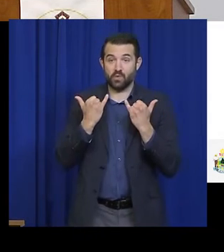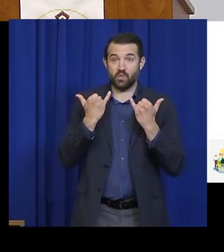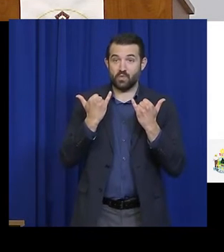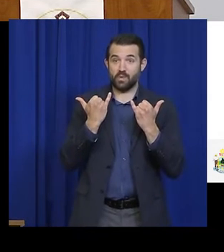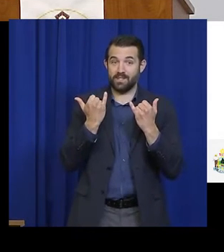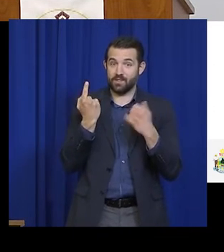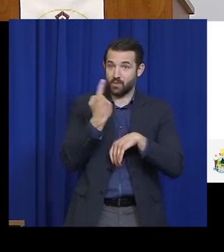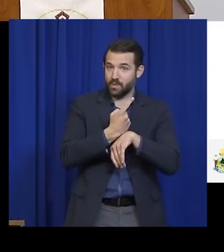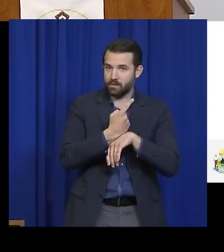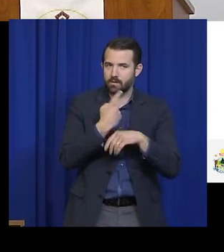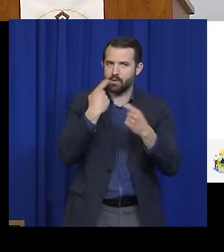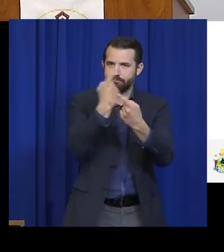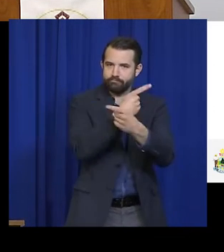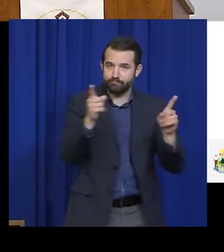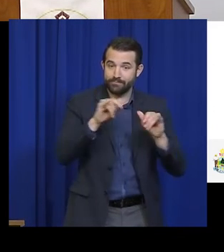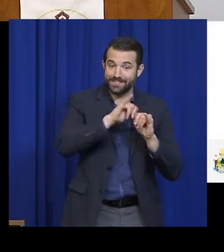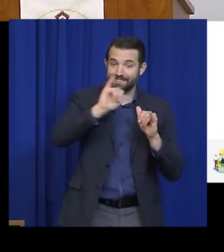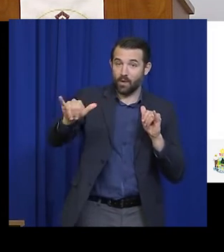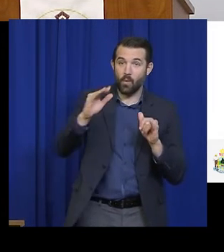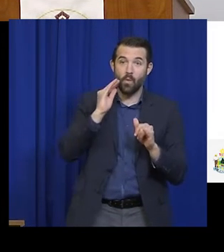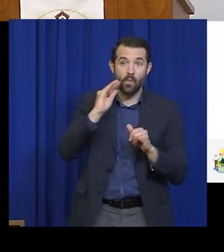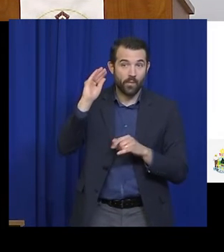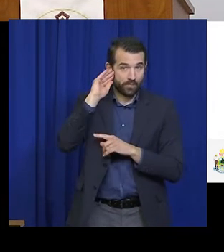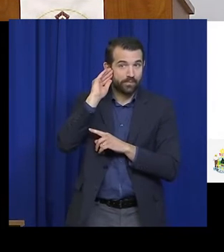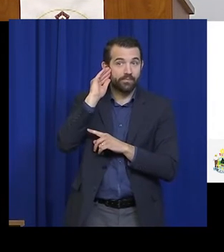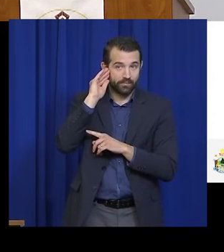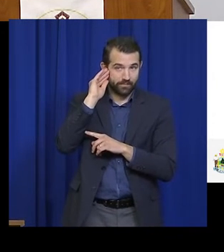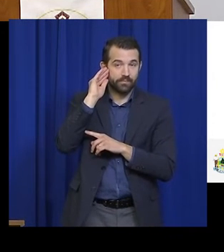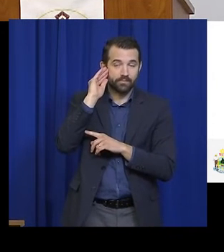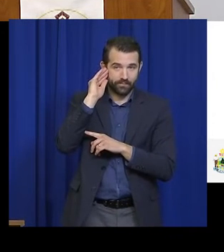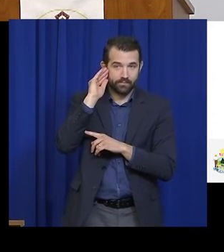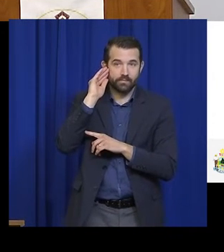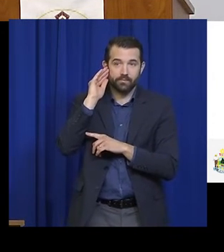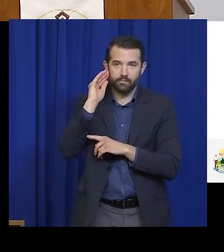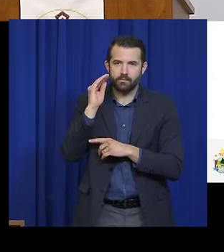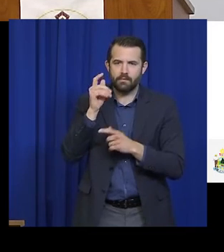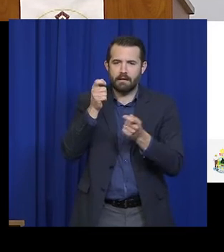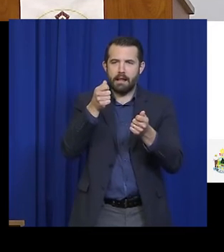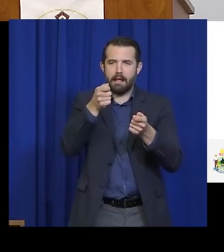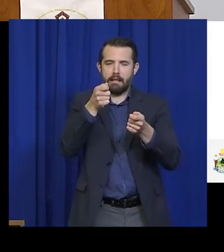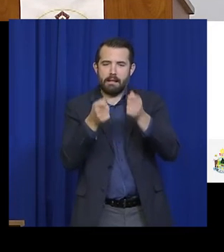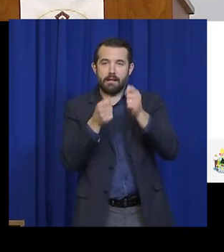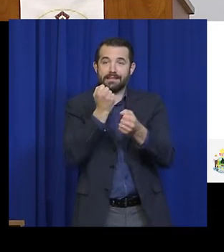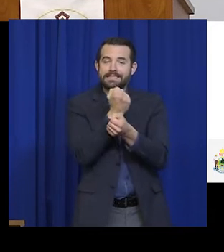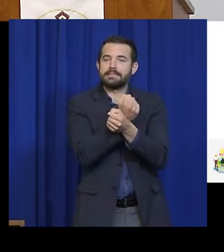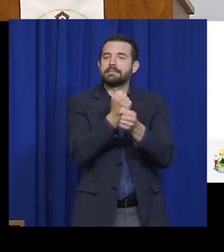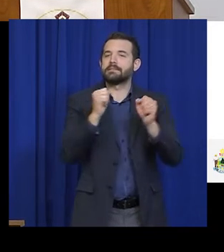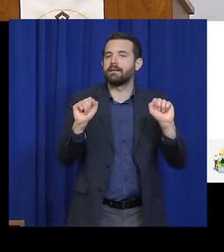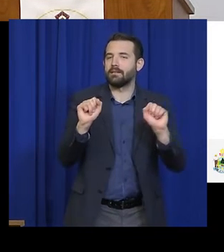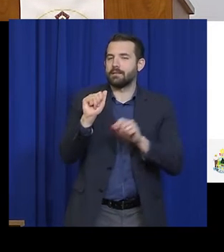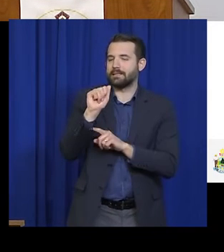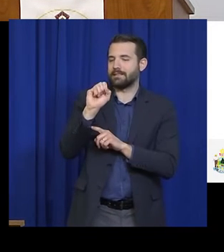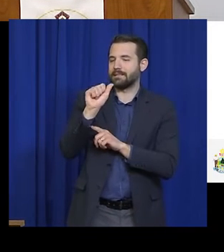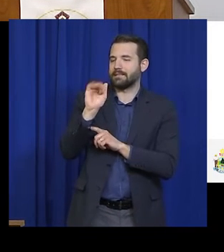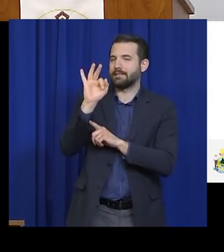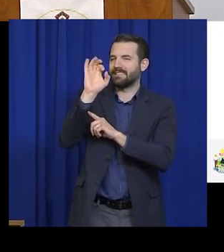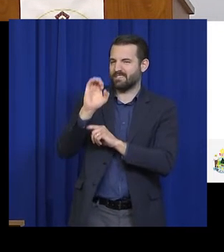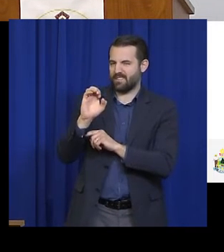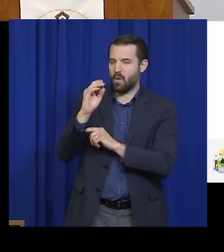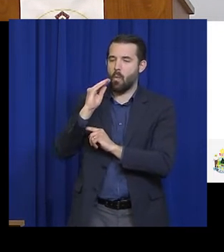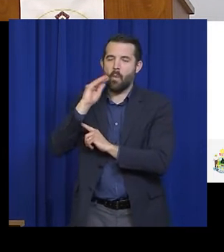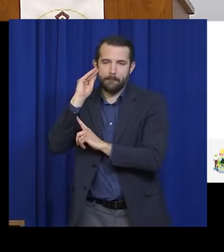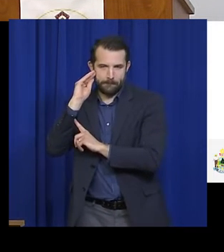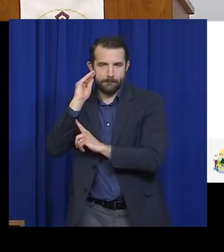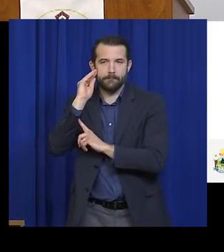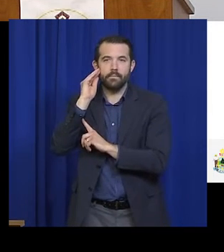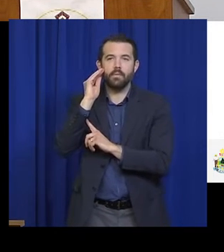in the form of a new stay safer at home executive order. This order will be effective through May